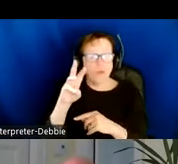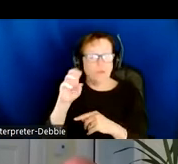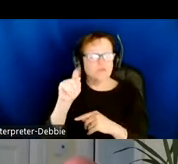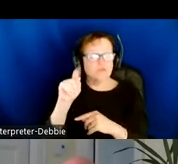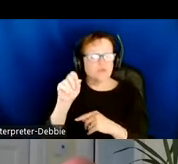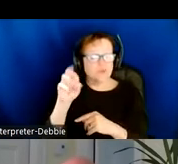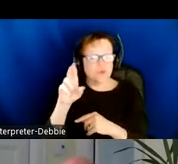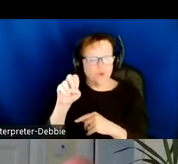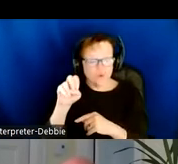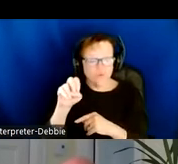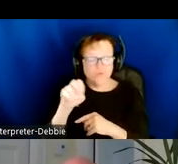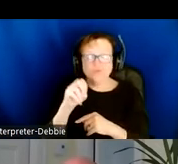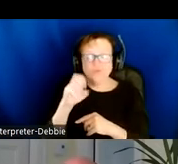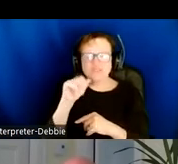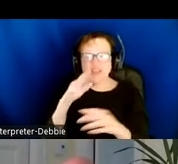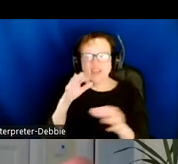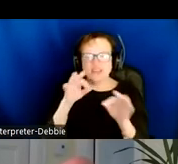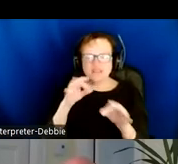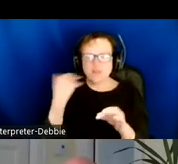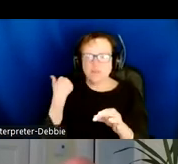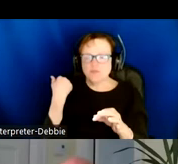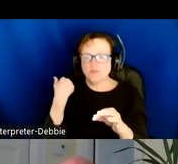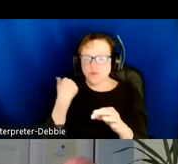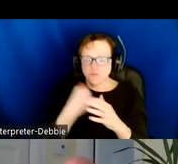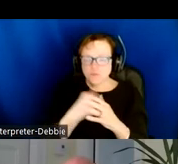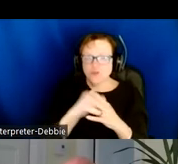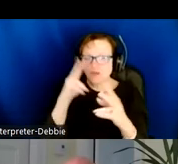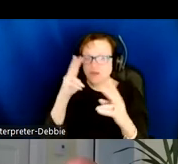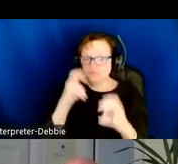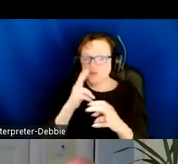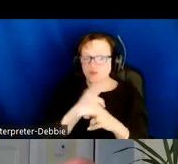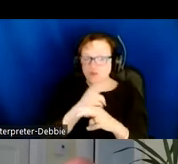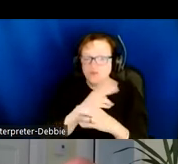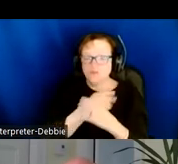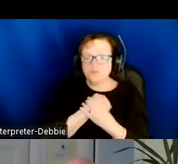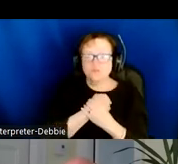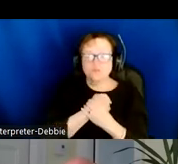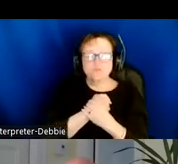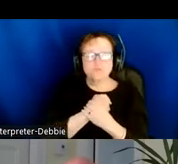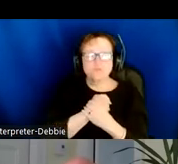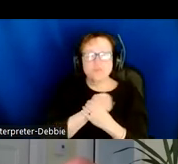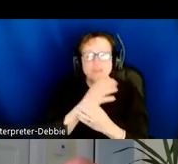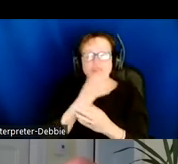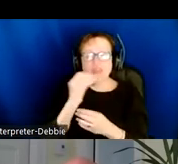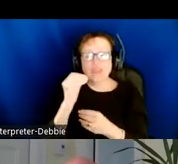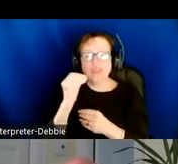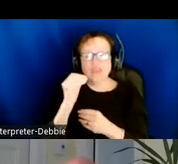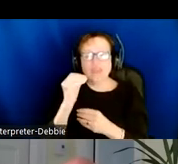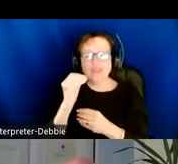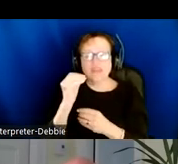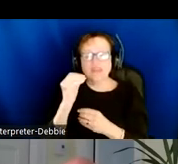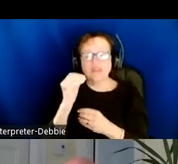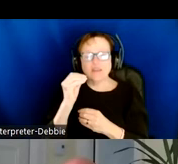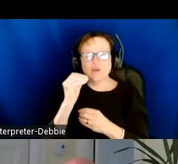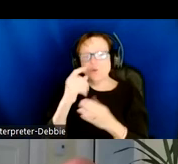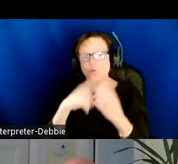process of how you can install that on your own browser. And I think our group is confident that what we have shown is